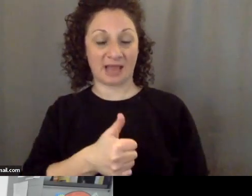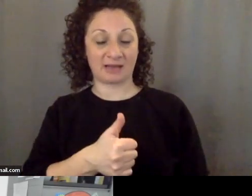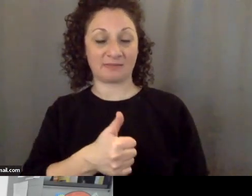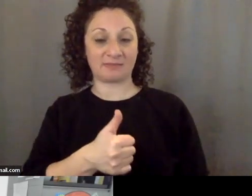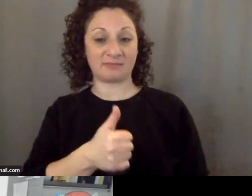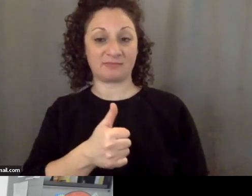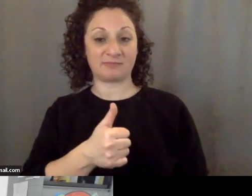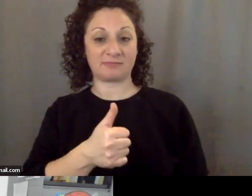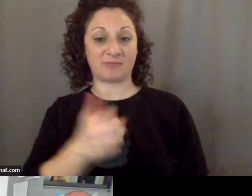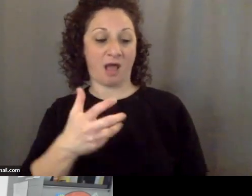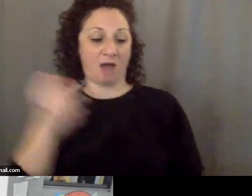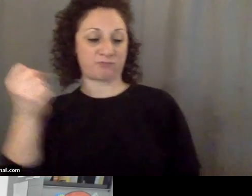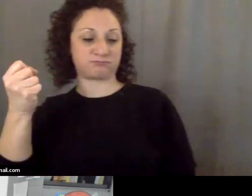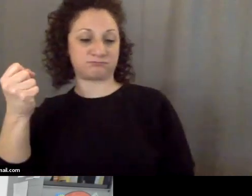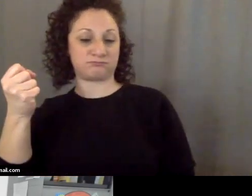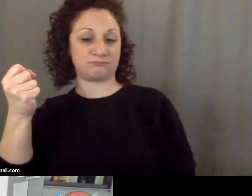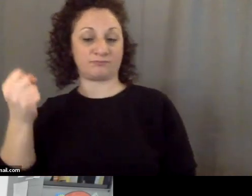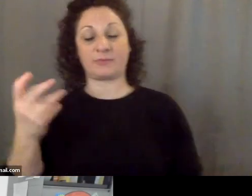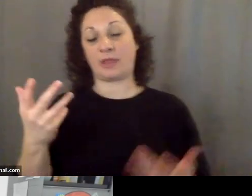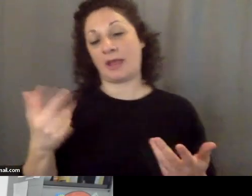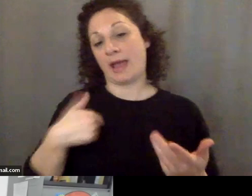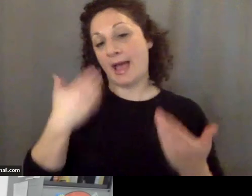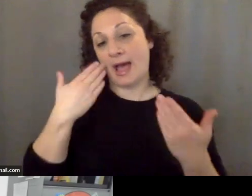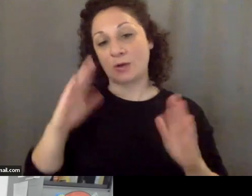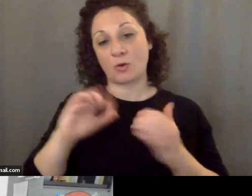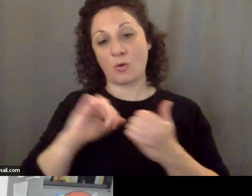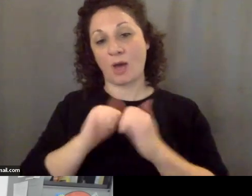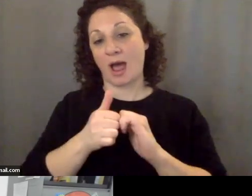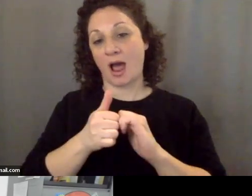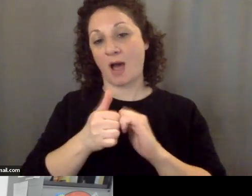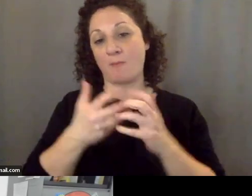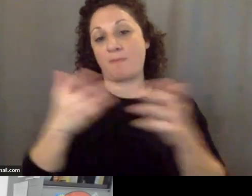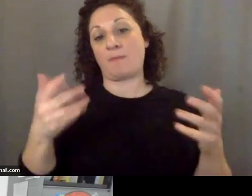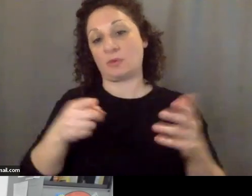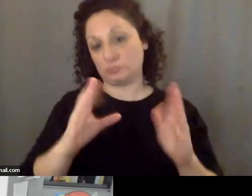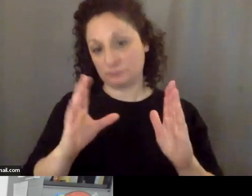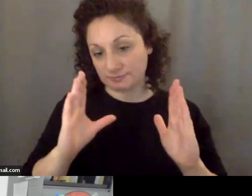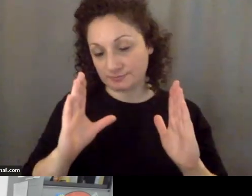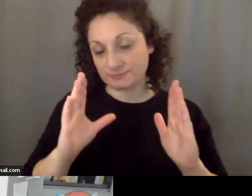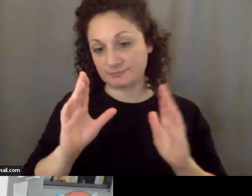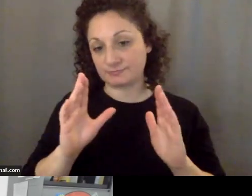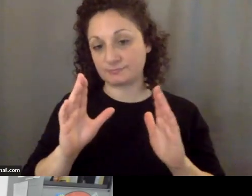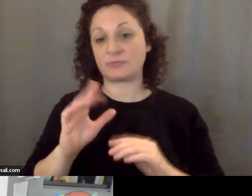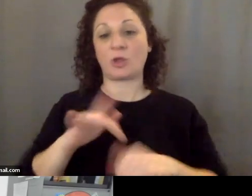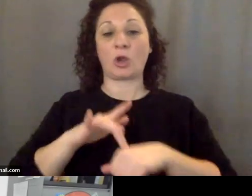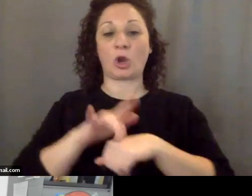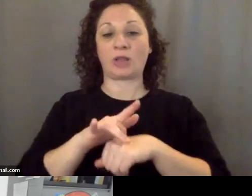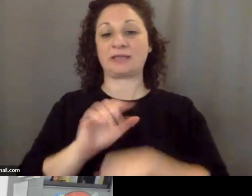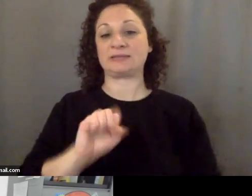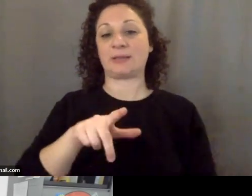And again I don't know how closely you follow this but in early September 2010